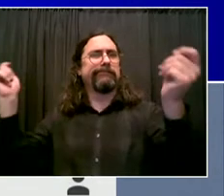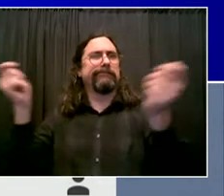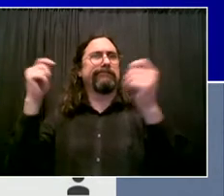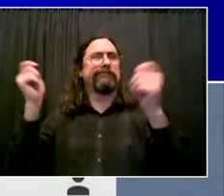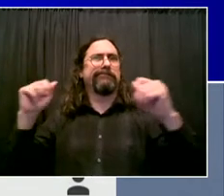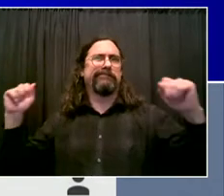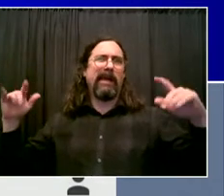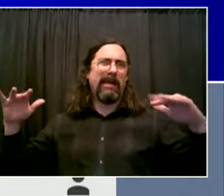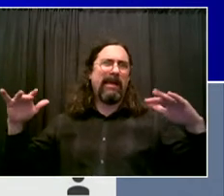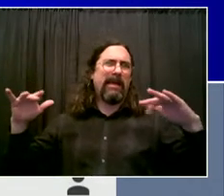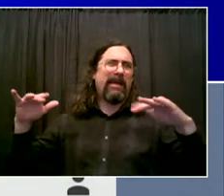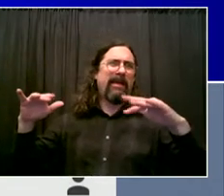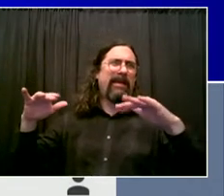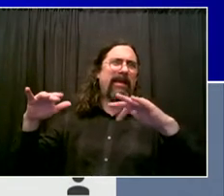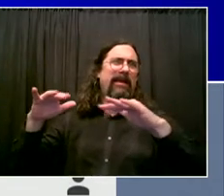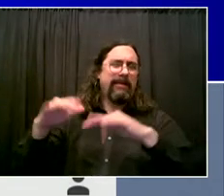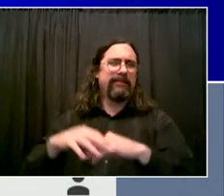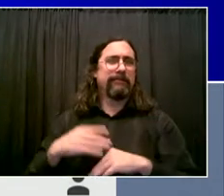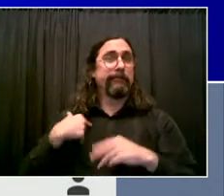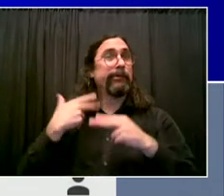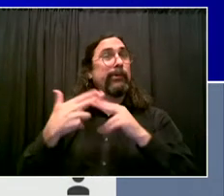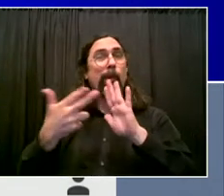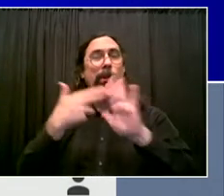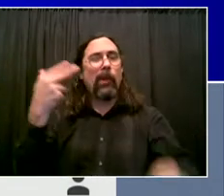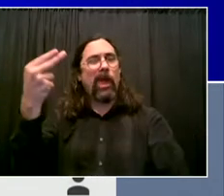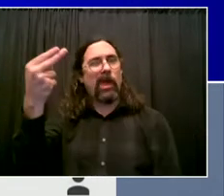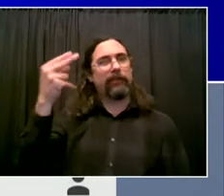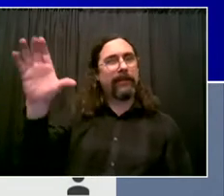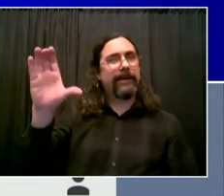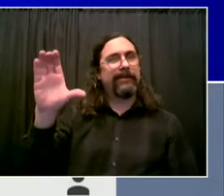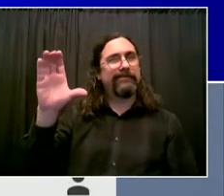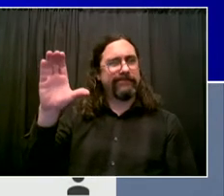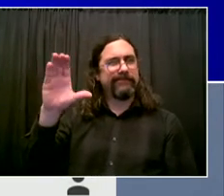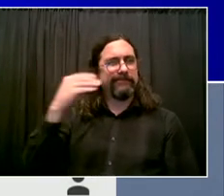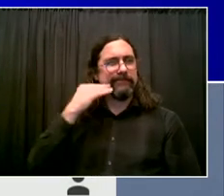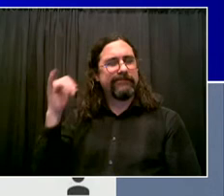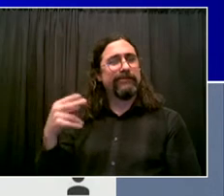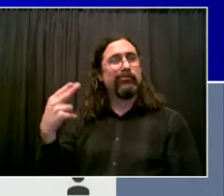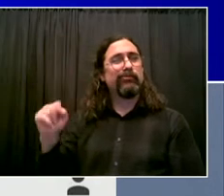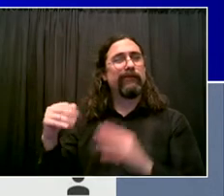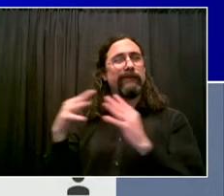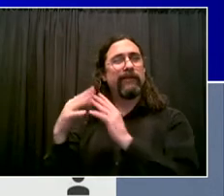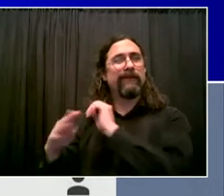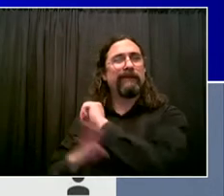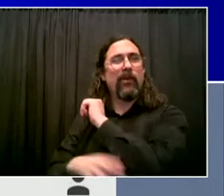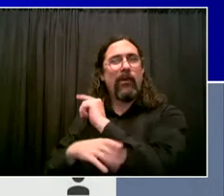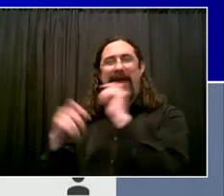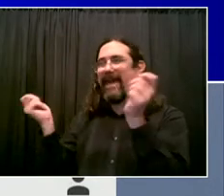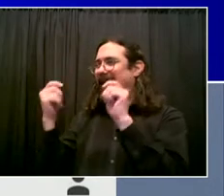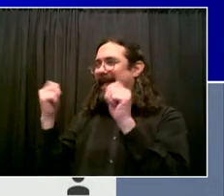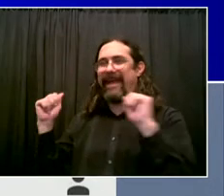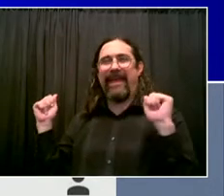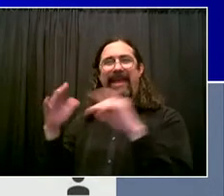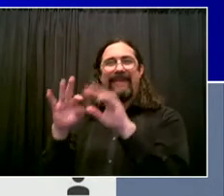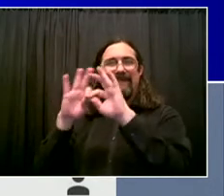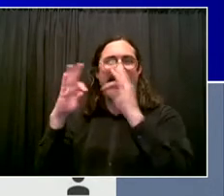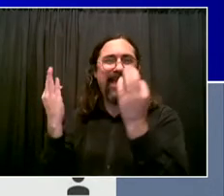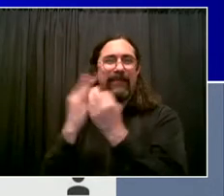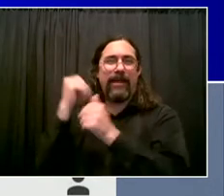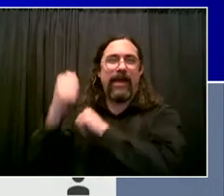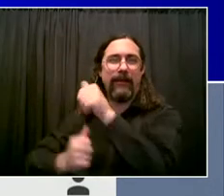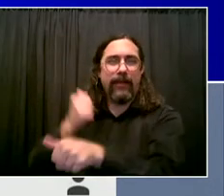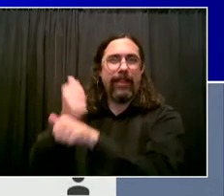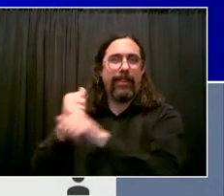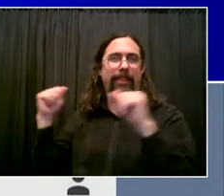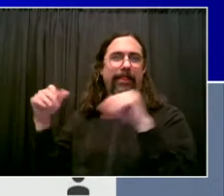where New Yorkers come out together to celebrate and support our city, where folks from all over the metropolitan region come back to their